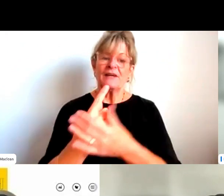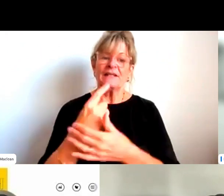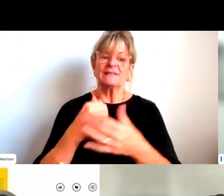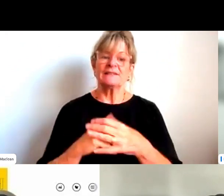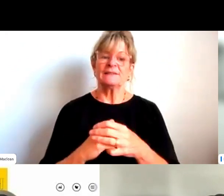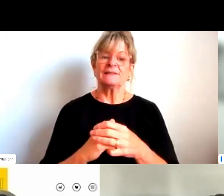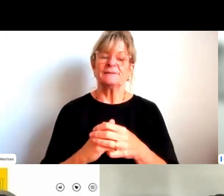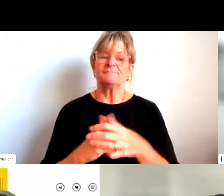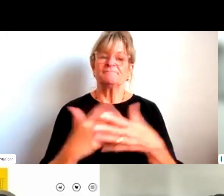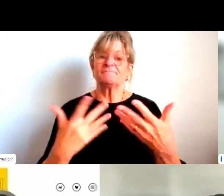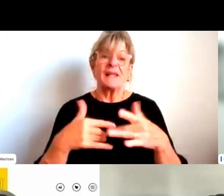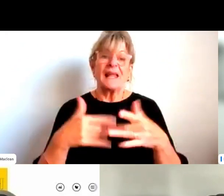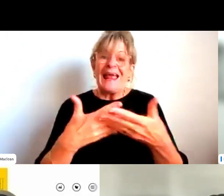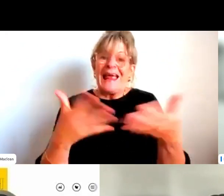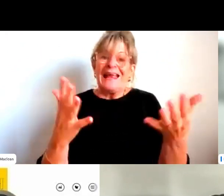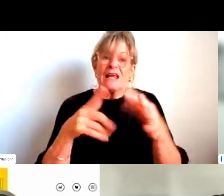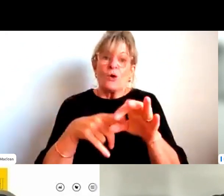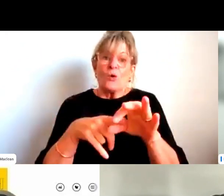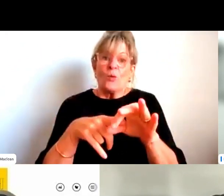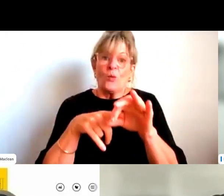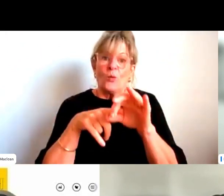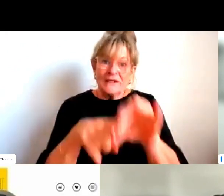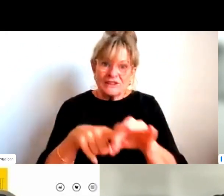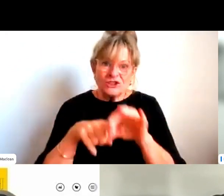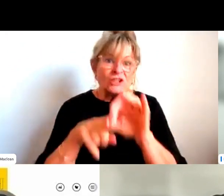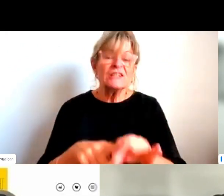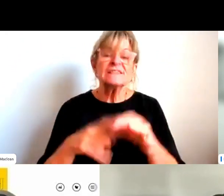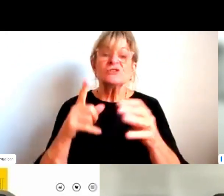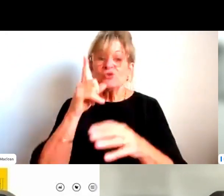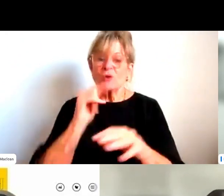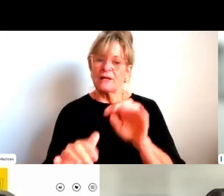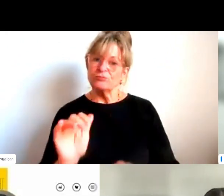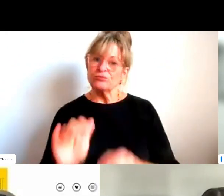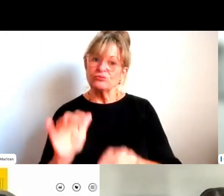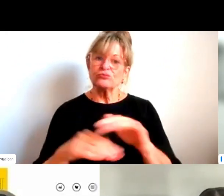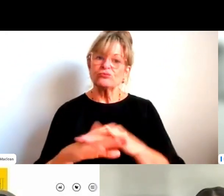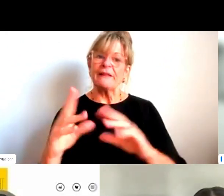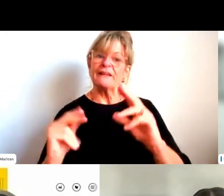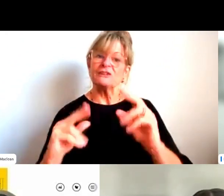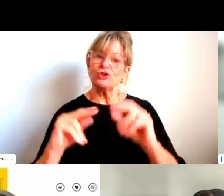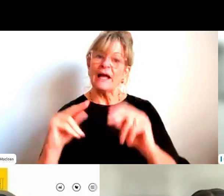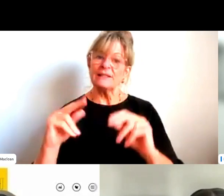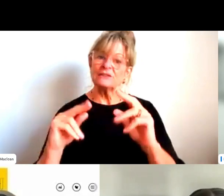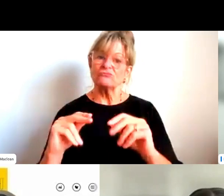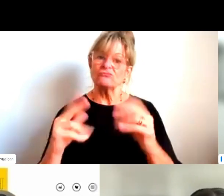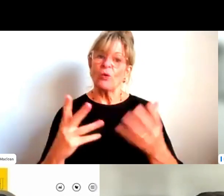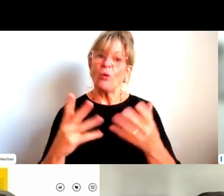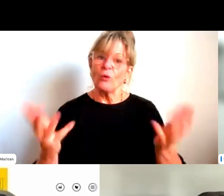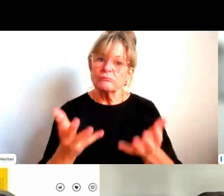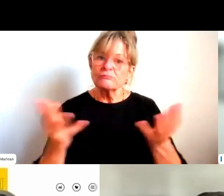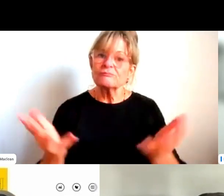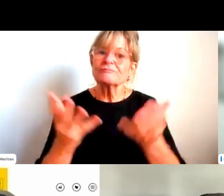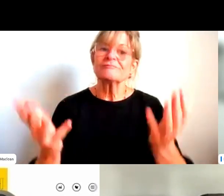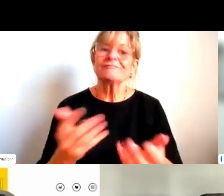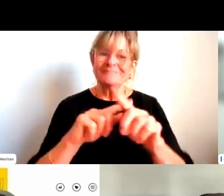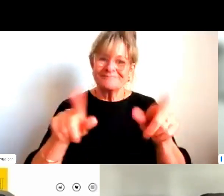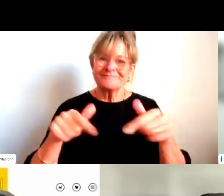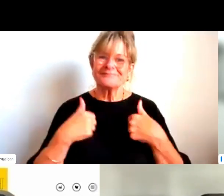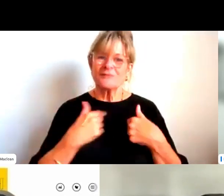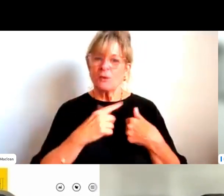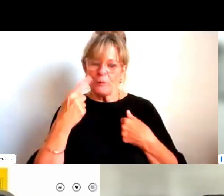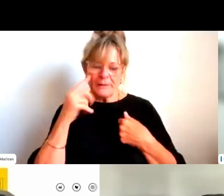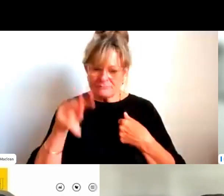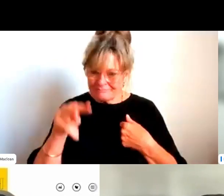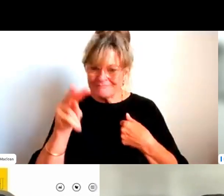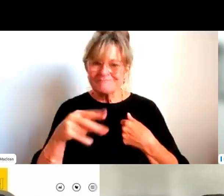please feel free to submit them in the chat at any time during today's webinar or to give us a little bit of encouragement as we go along. So we'll be checking those